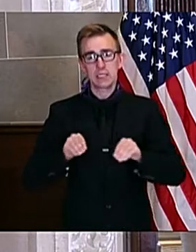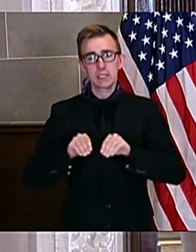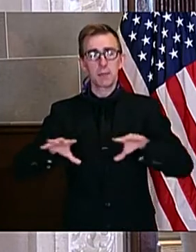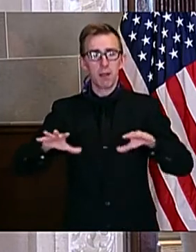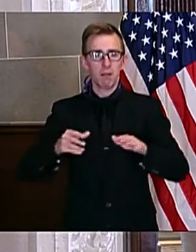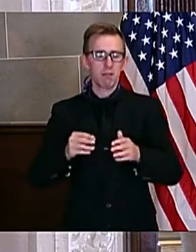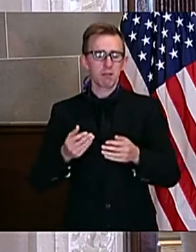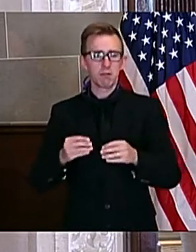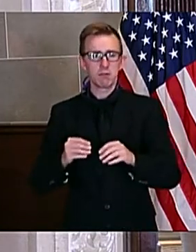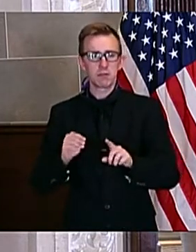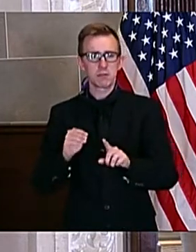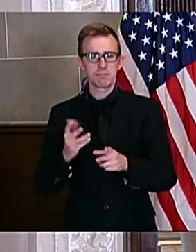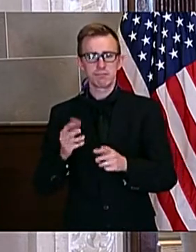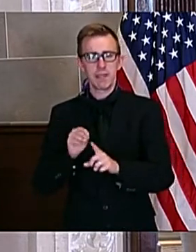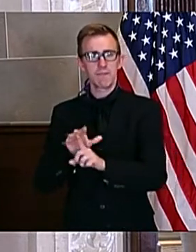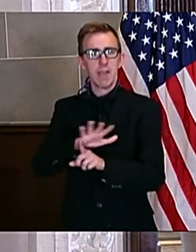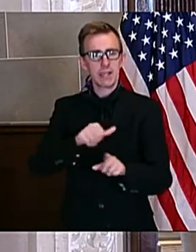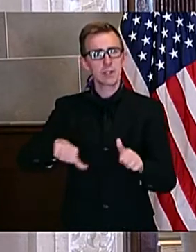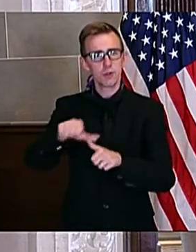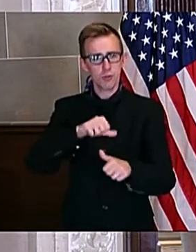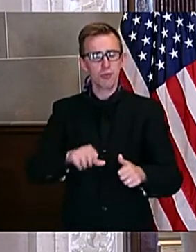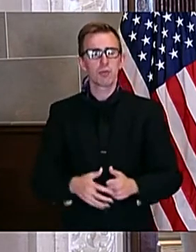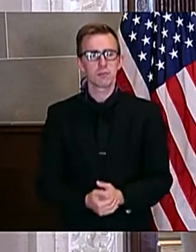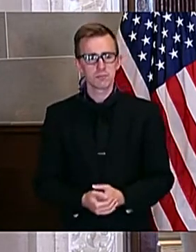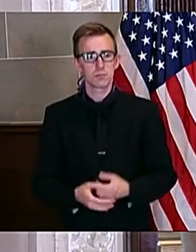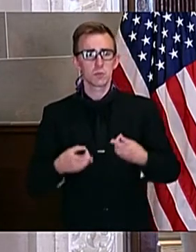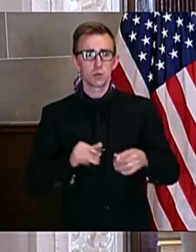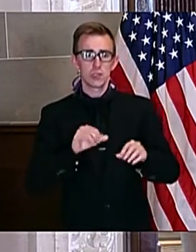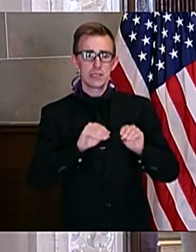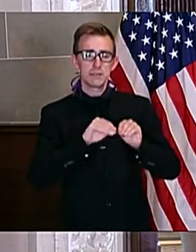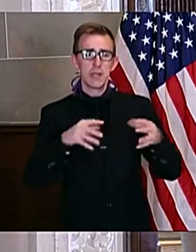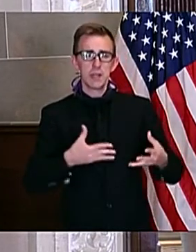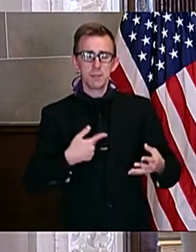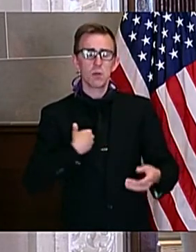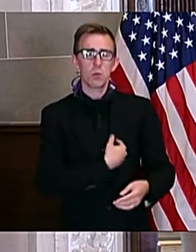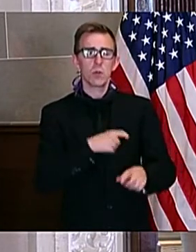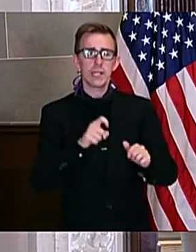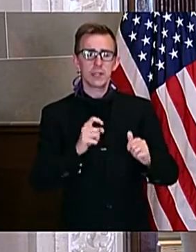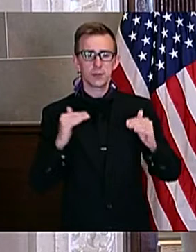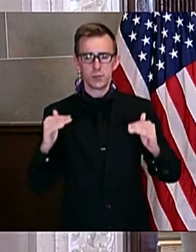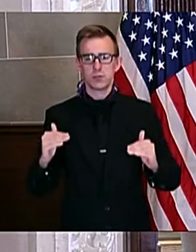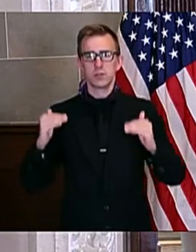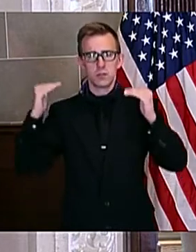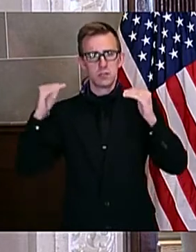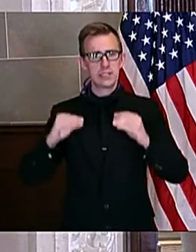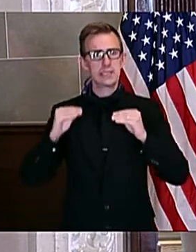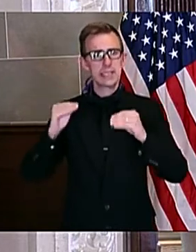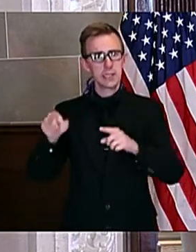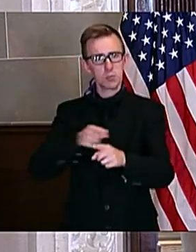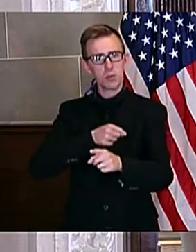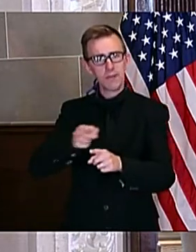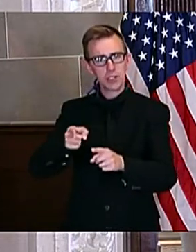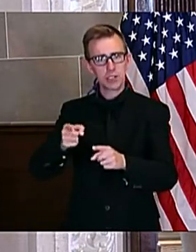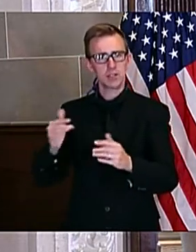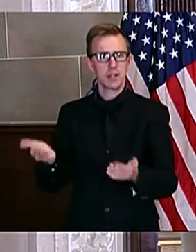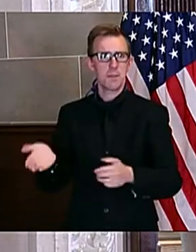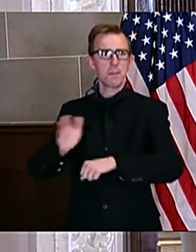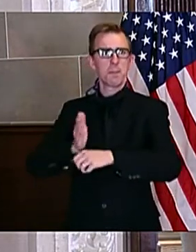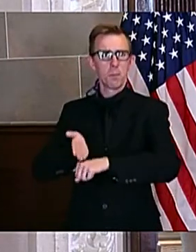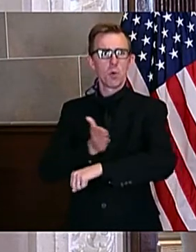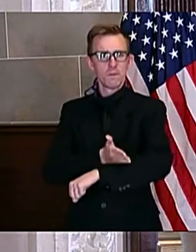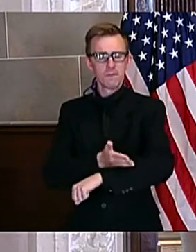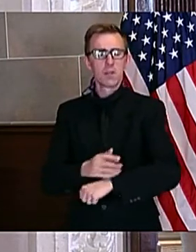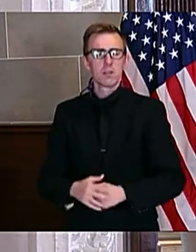Prior to this pandemic, we were discussing the need to elevate the teaching profession. Fast